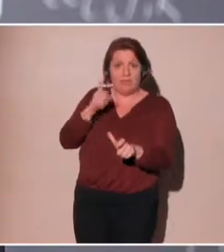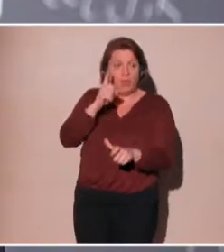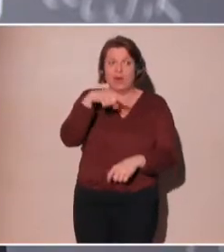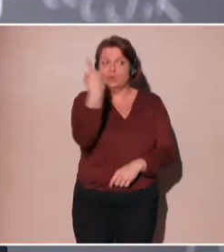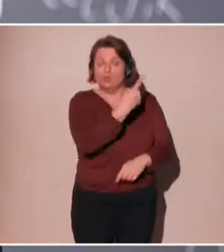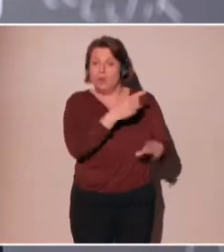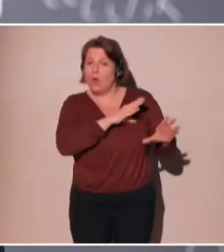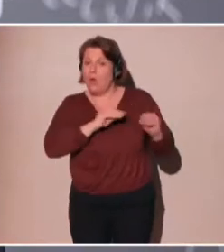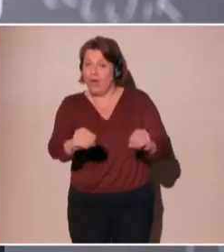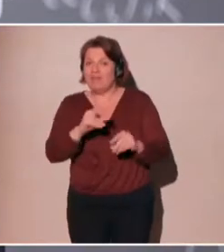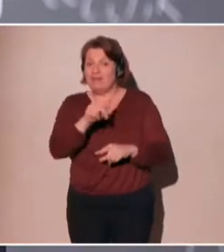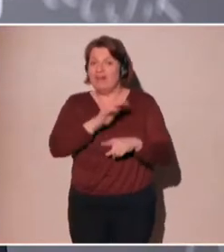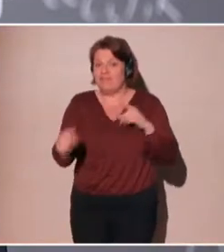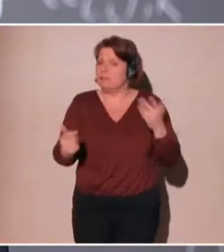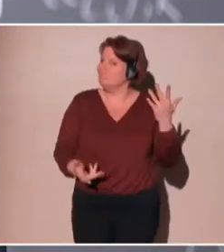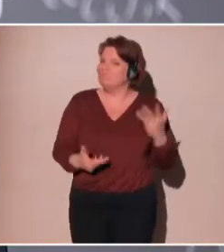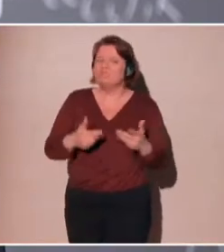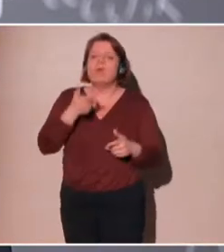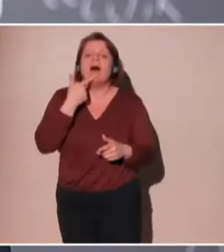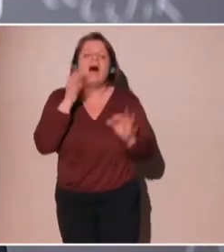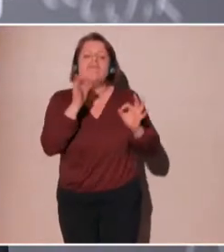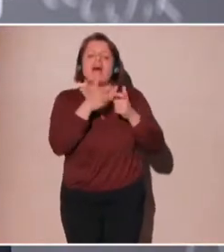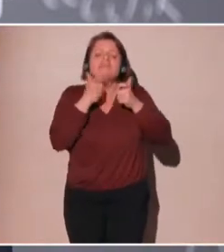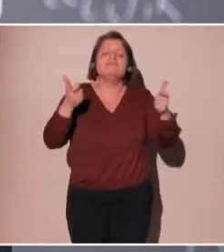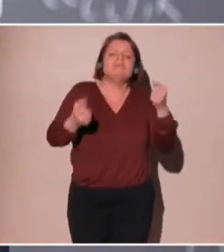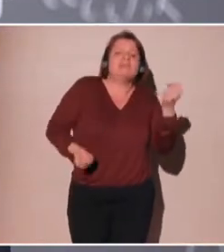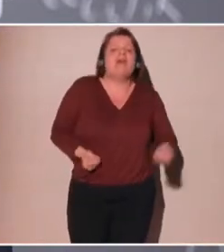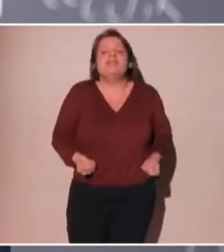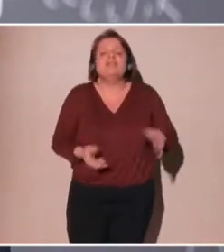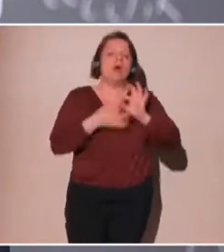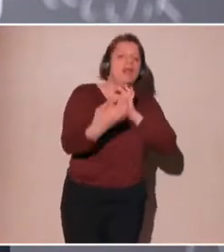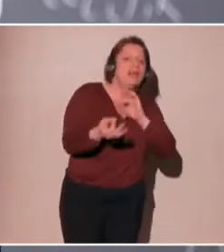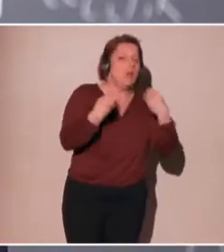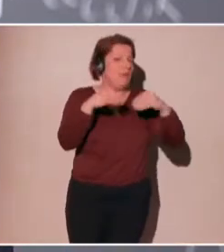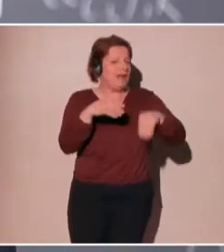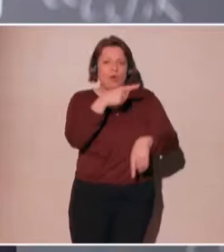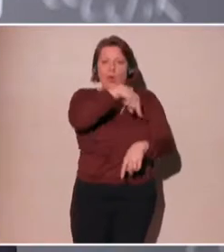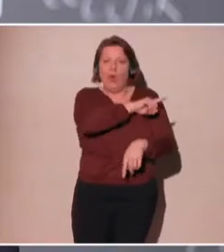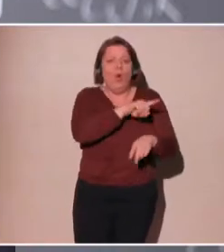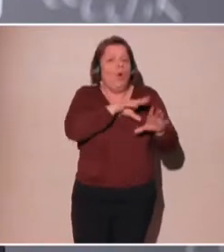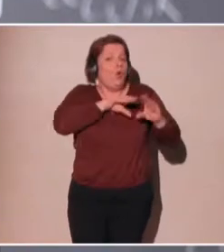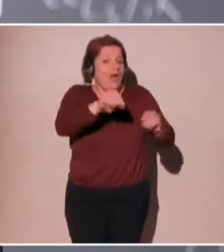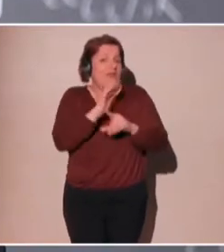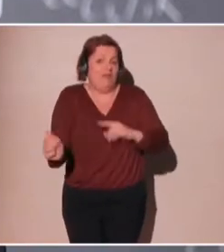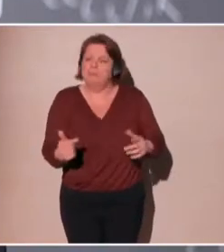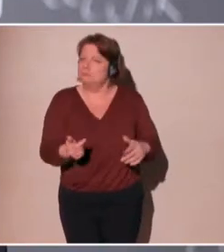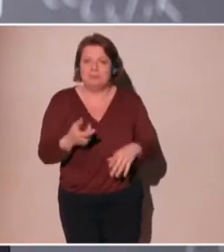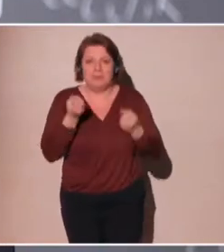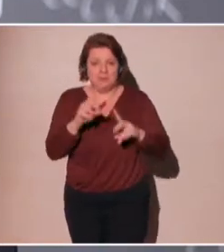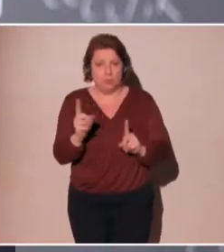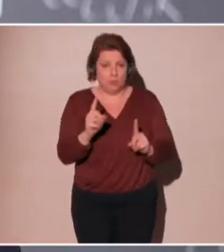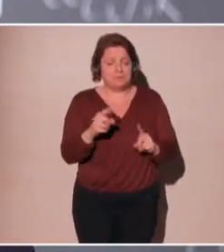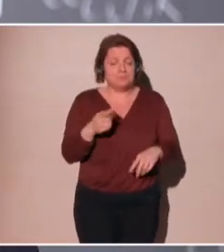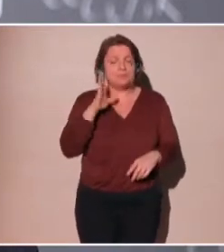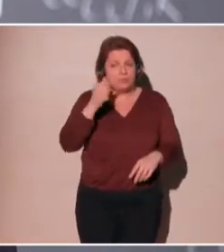obviously, we're going to have to be a little more careful because I don't think everybody has actually thought that it's going to be applied in that way, particularly the operators. So